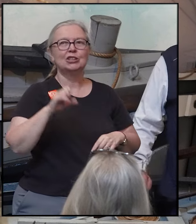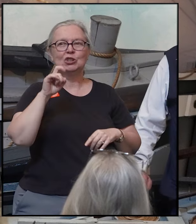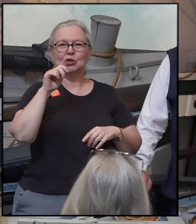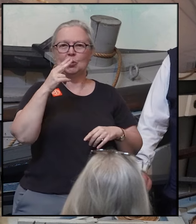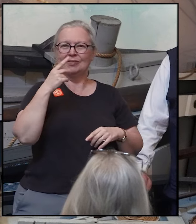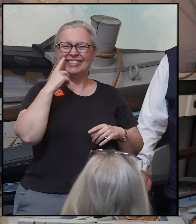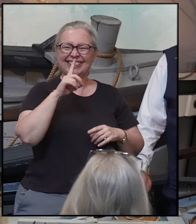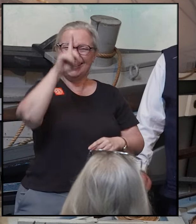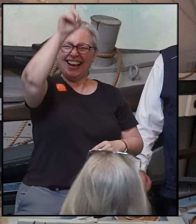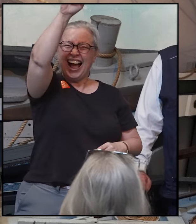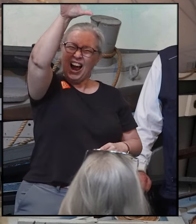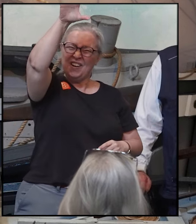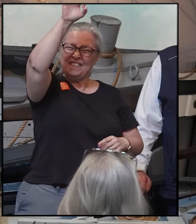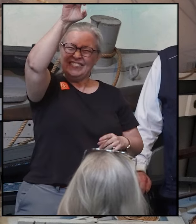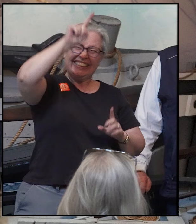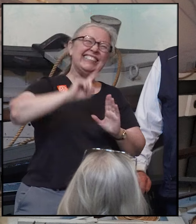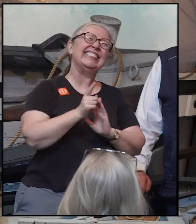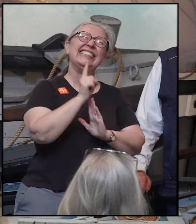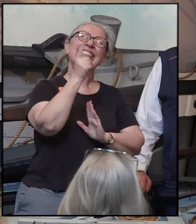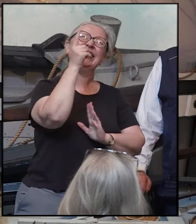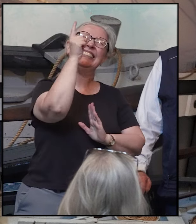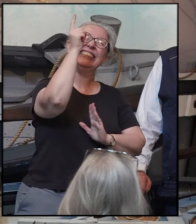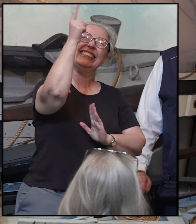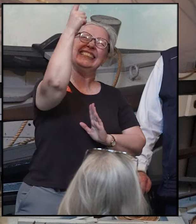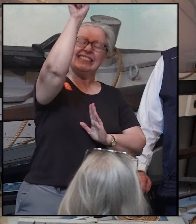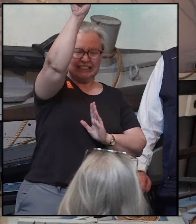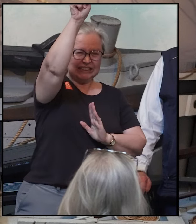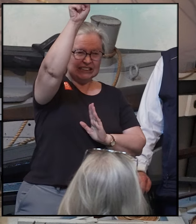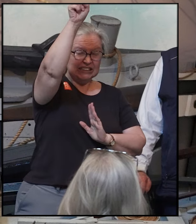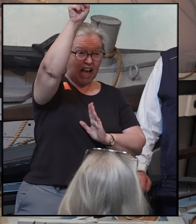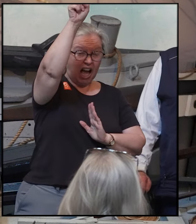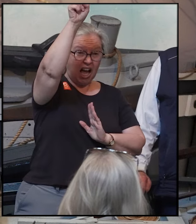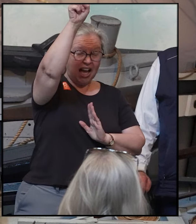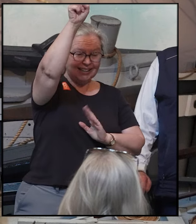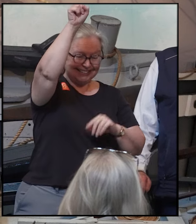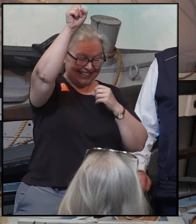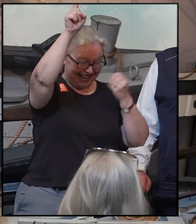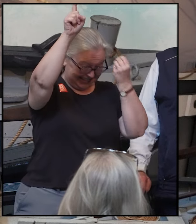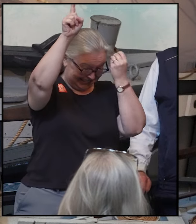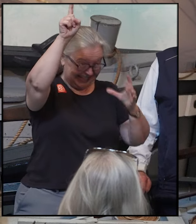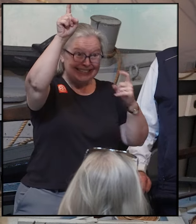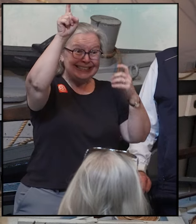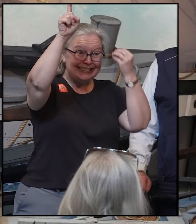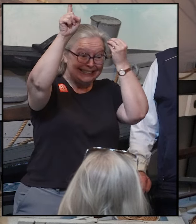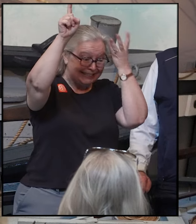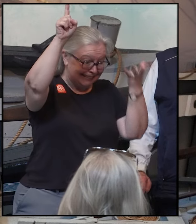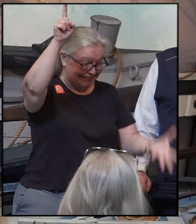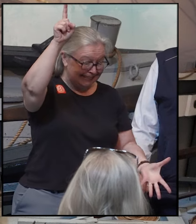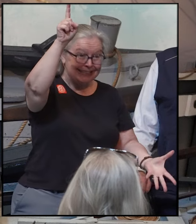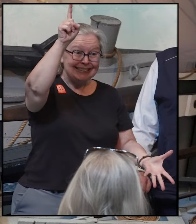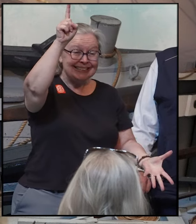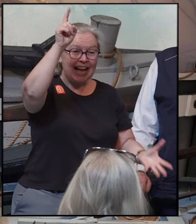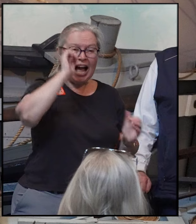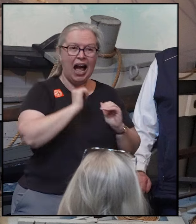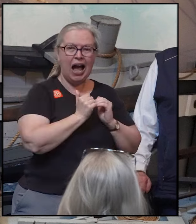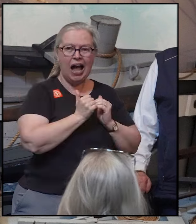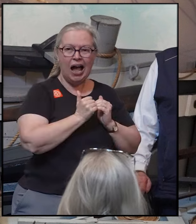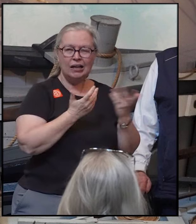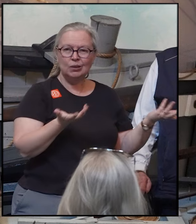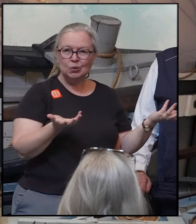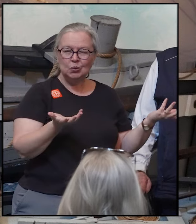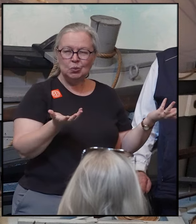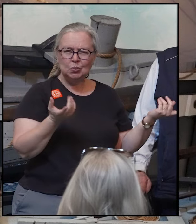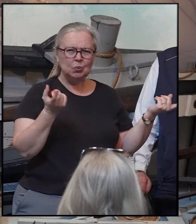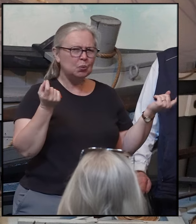is 100 feet in the air. He has to let the rest of the crew down below know that he has spotted a whale. And